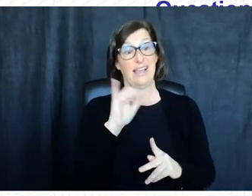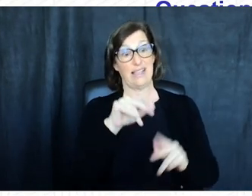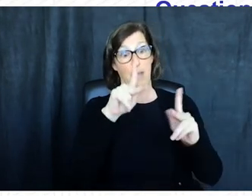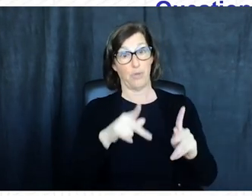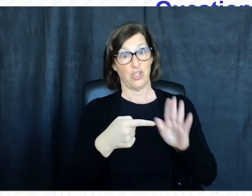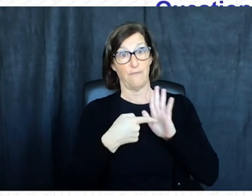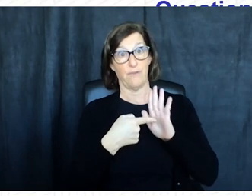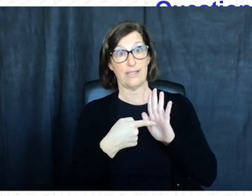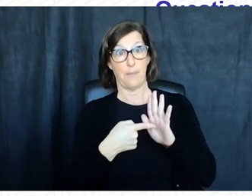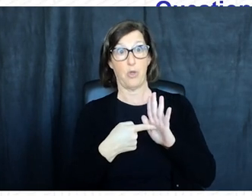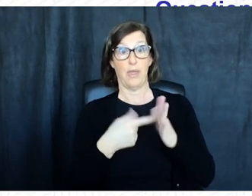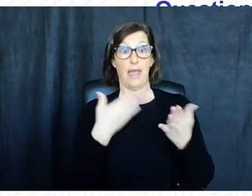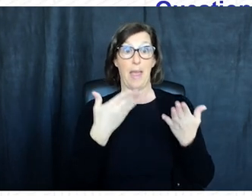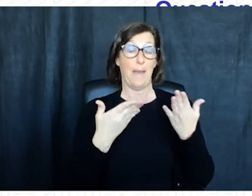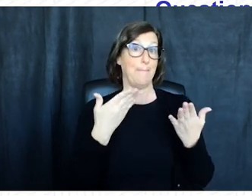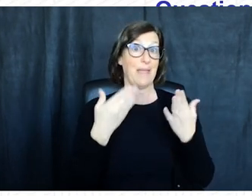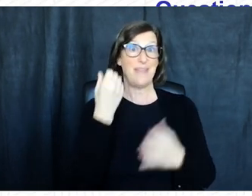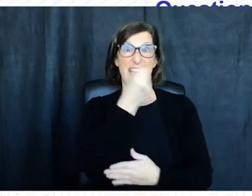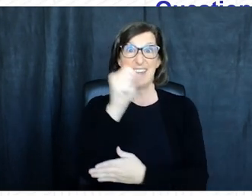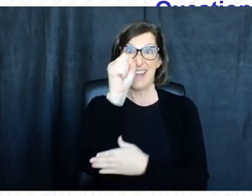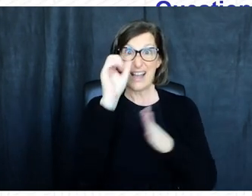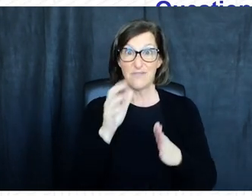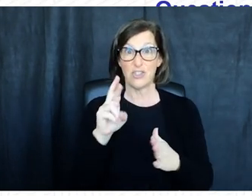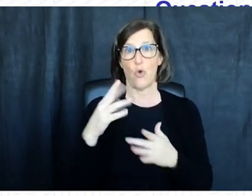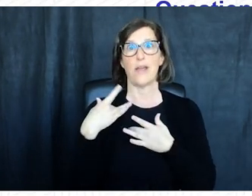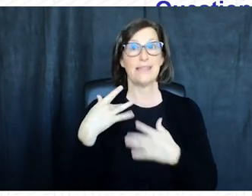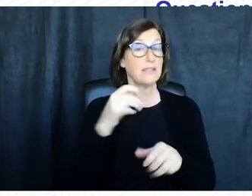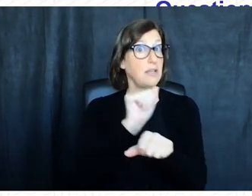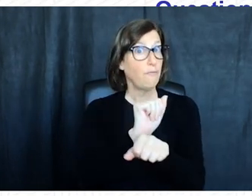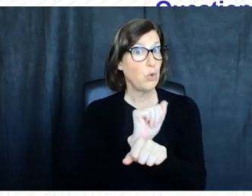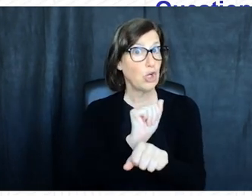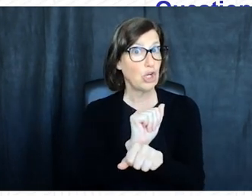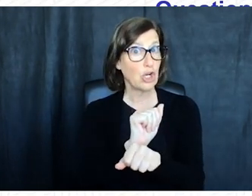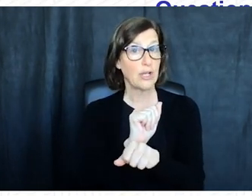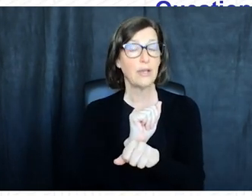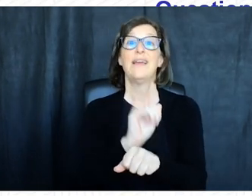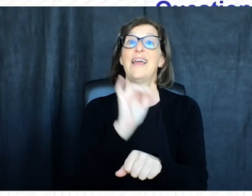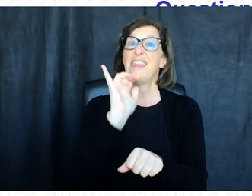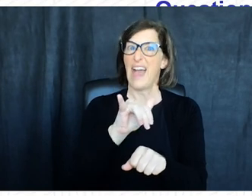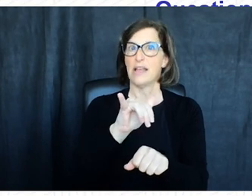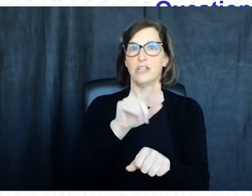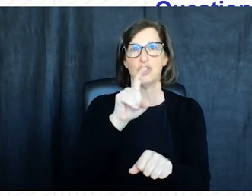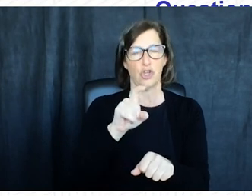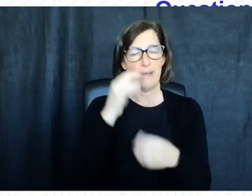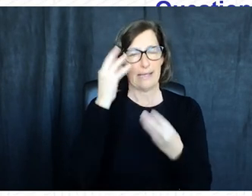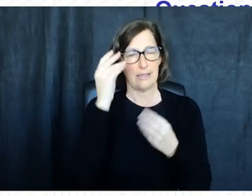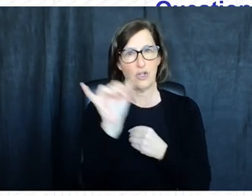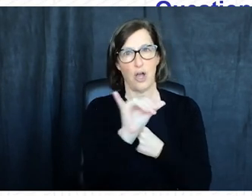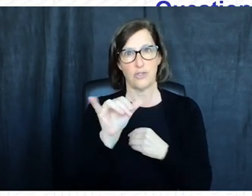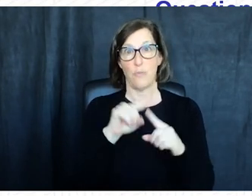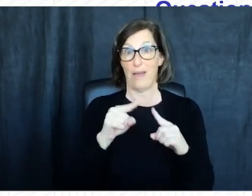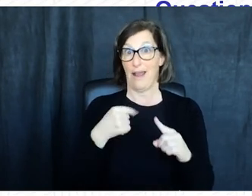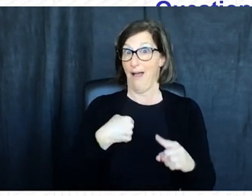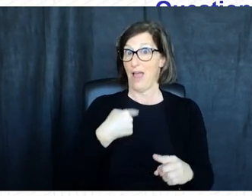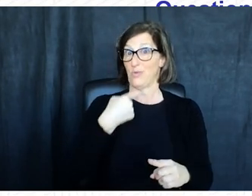are they someone who for example maybe they're an activist or maybe they have a sensitive job or something like that that that factors into it as